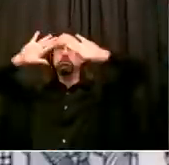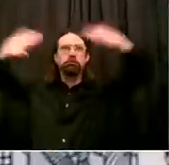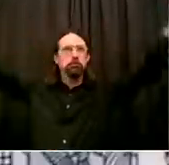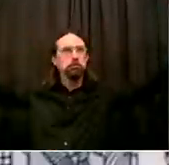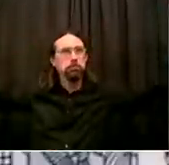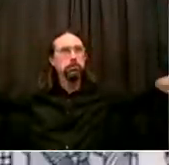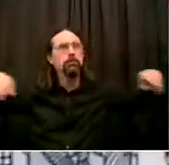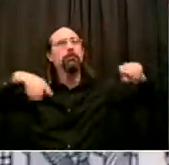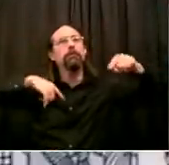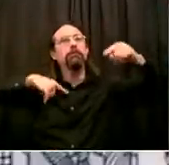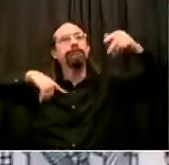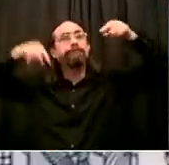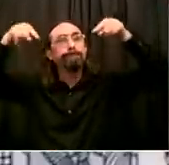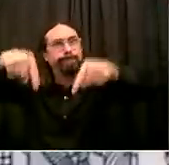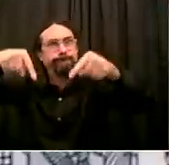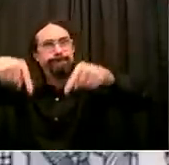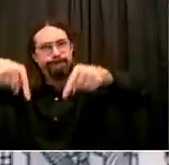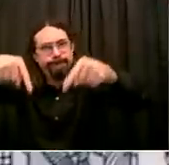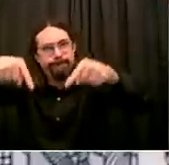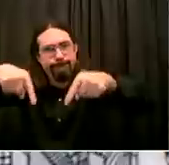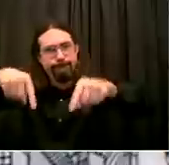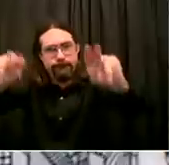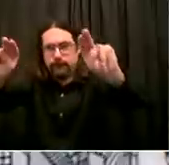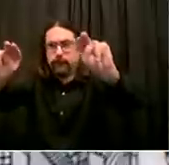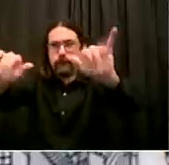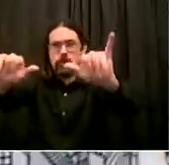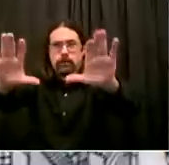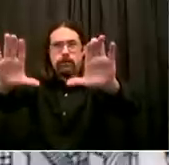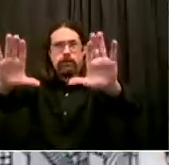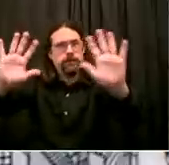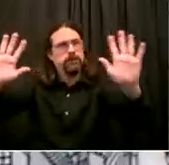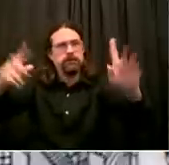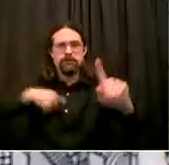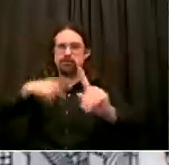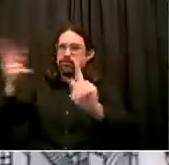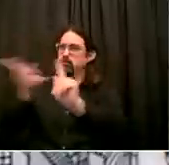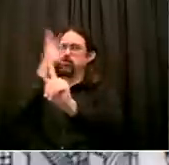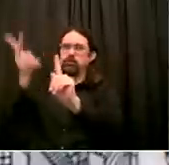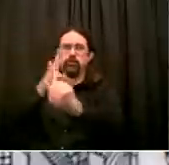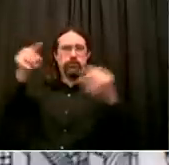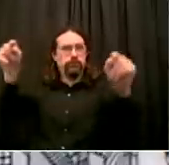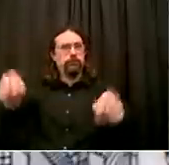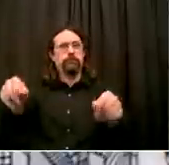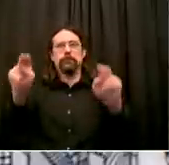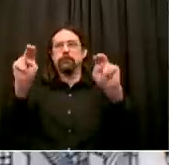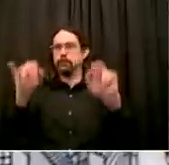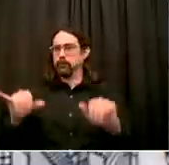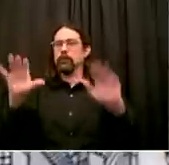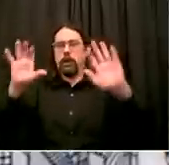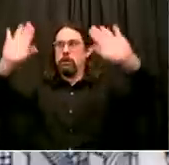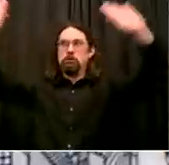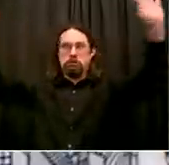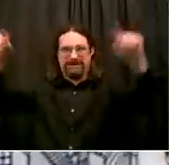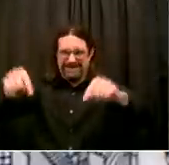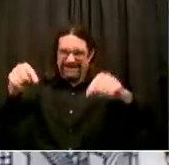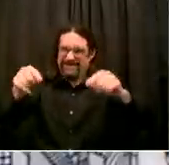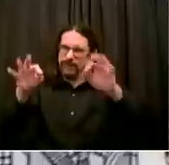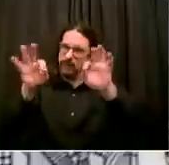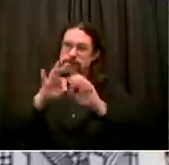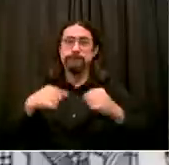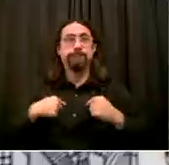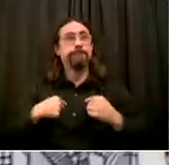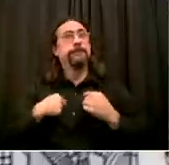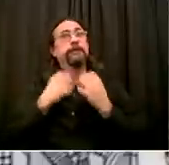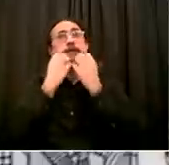of a second wave. My job is to stop that second wave, not to play games, not to focus on